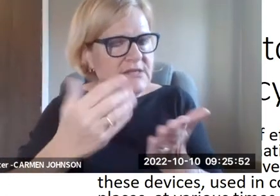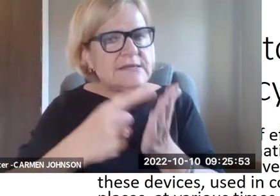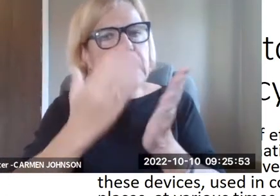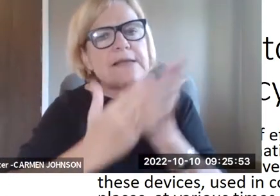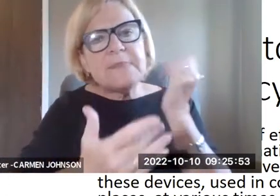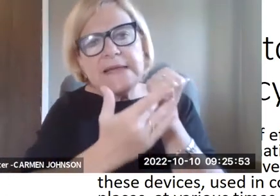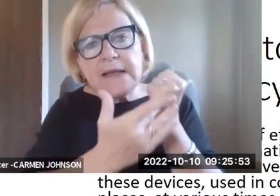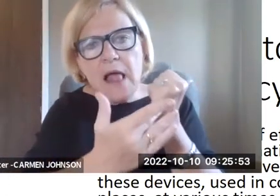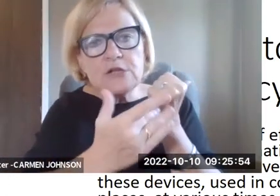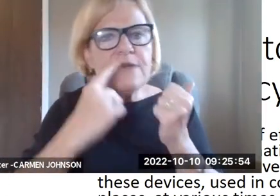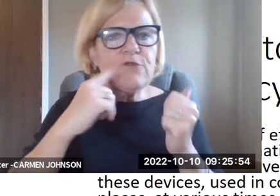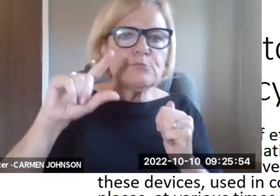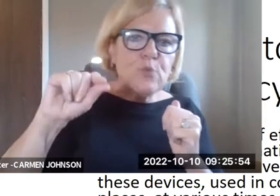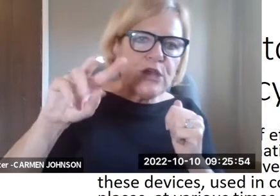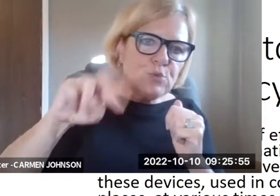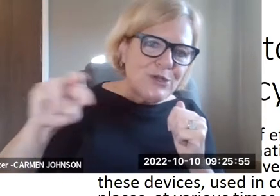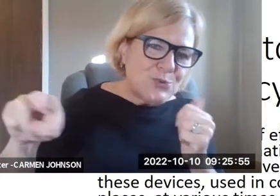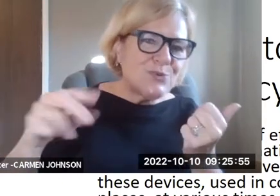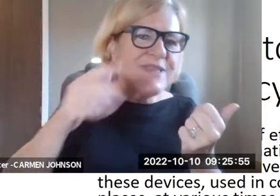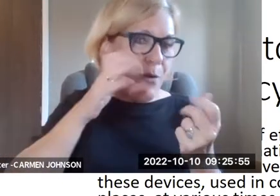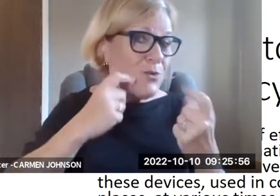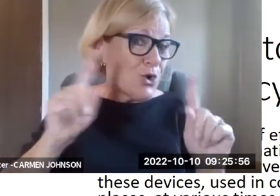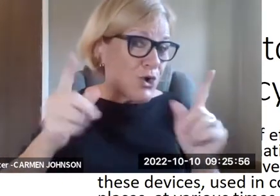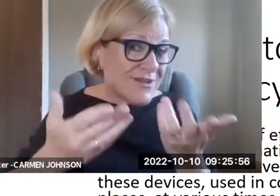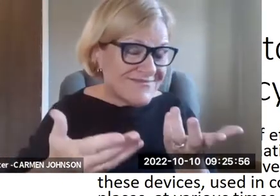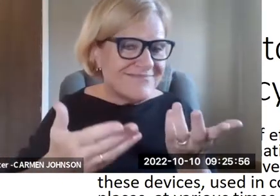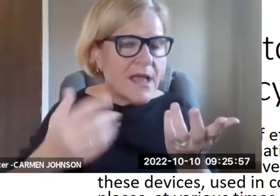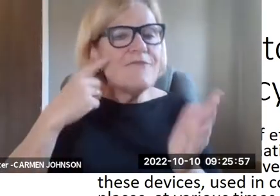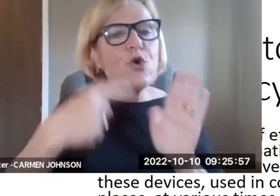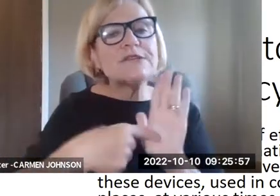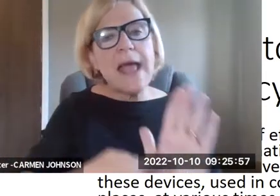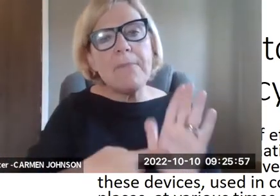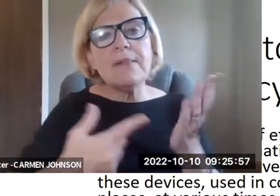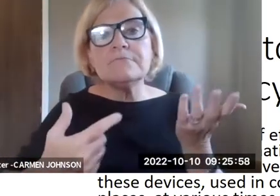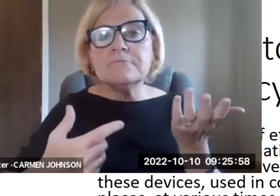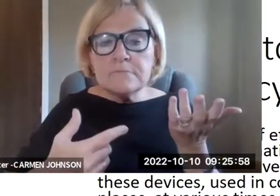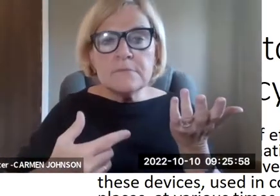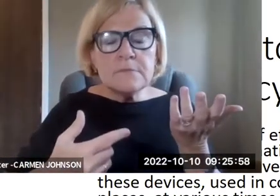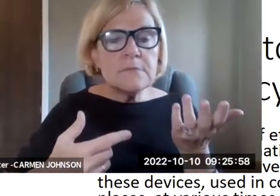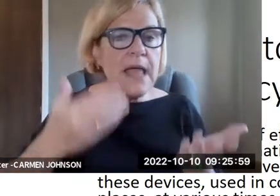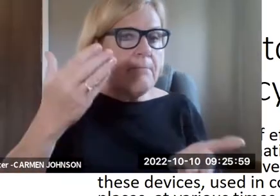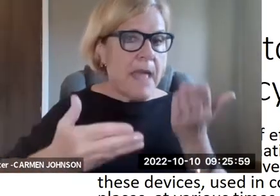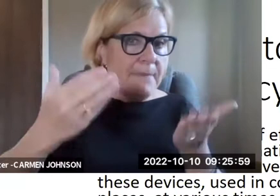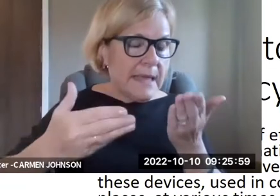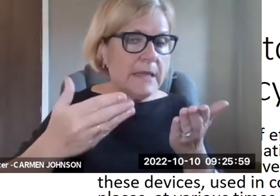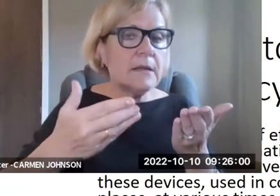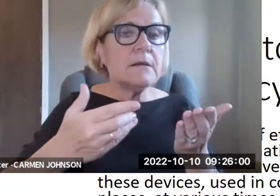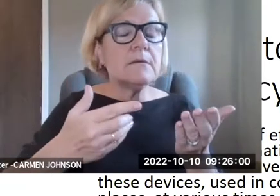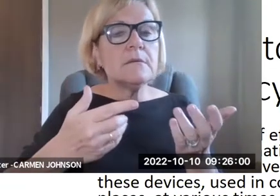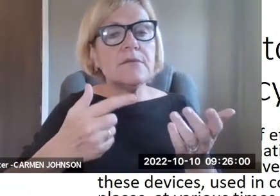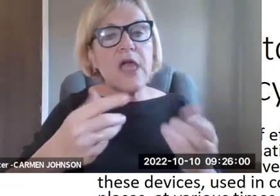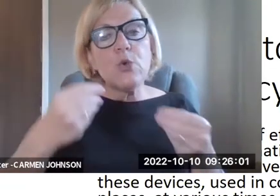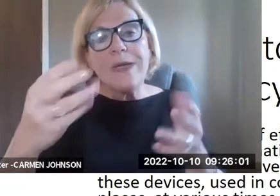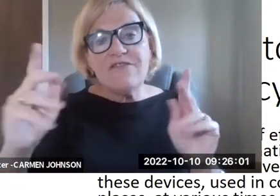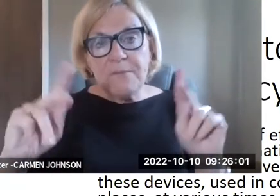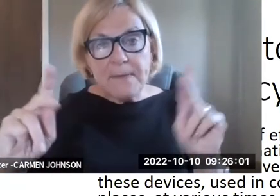have a visitor, for example. And we have, uh, suggested here some technologies from 2022 that